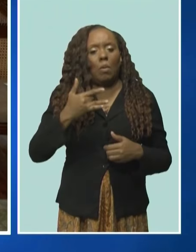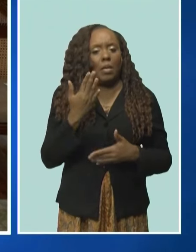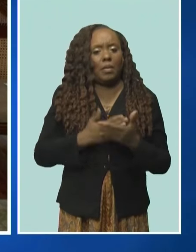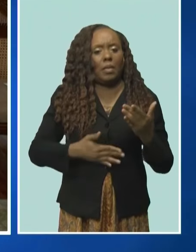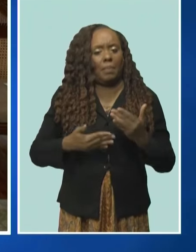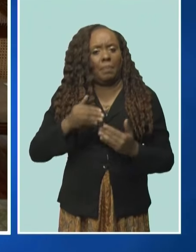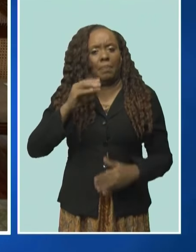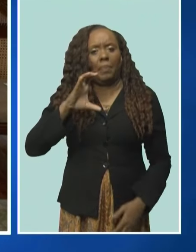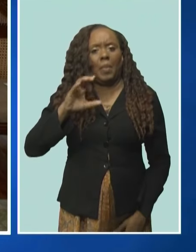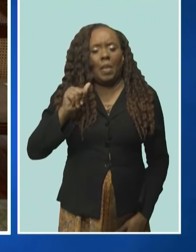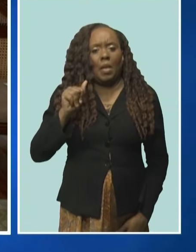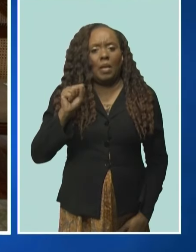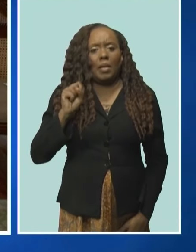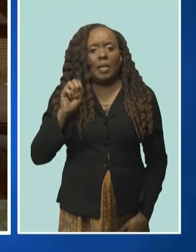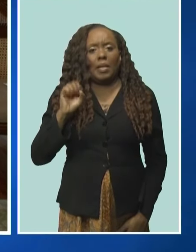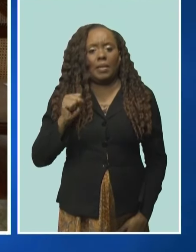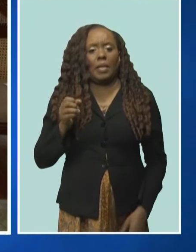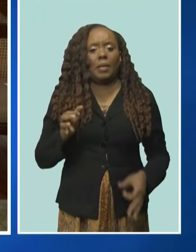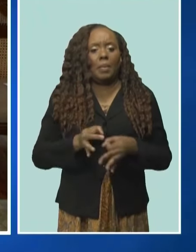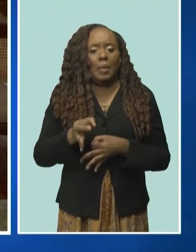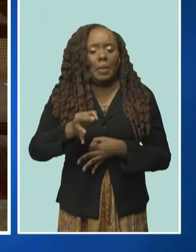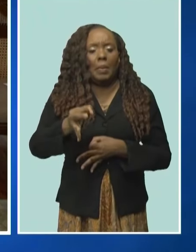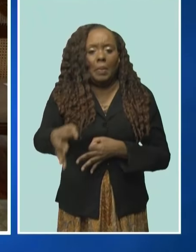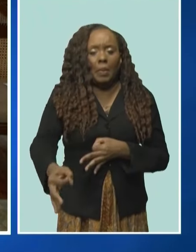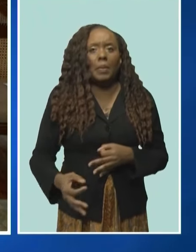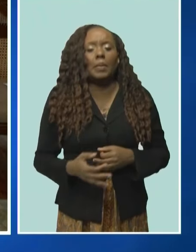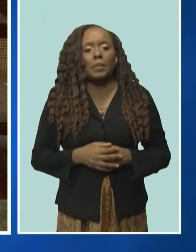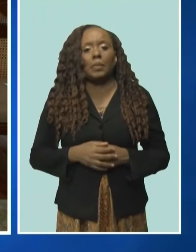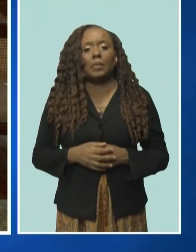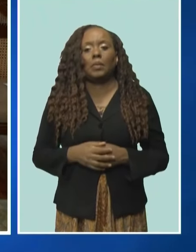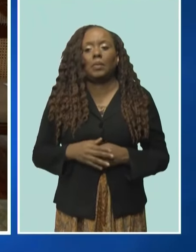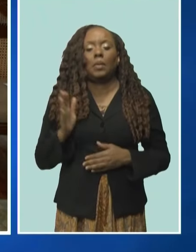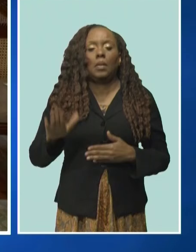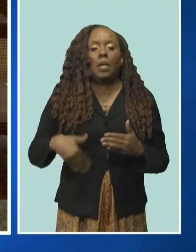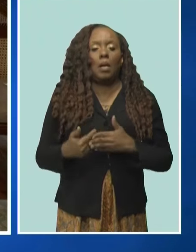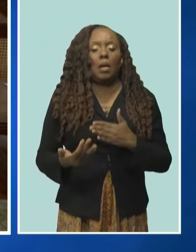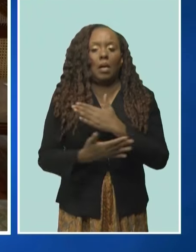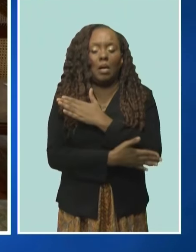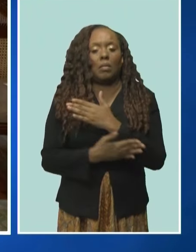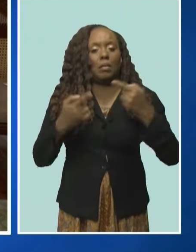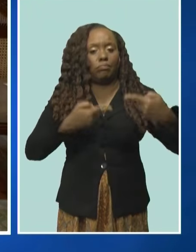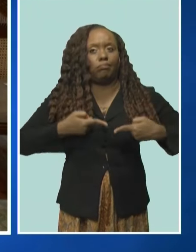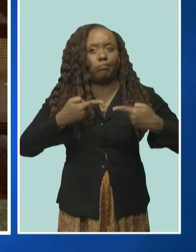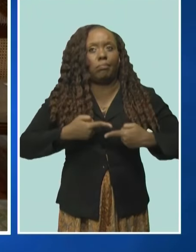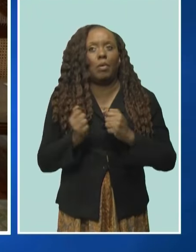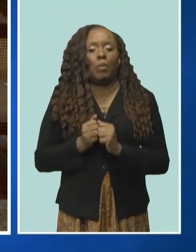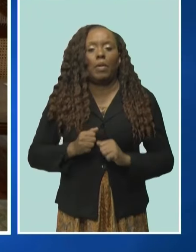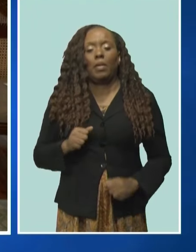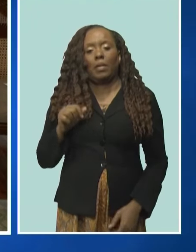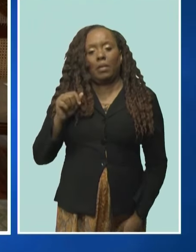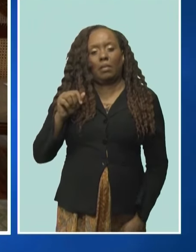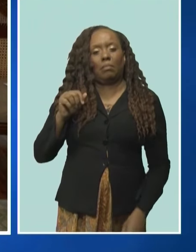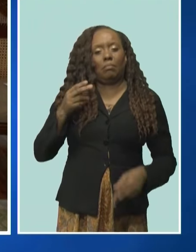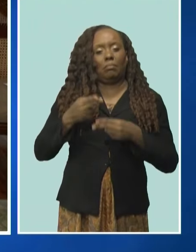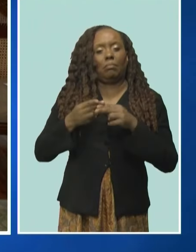A lot is said, but backlog is something that all countries struggle with and we deal with them in our own